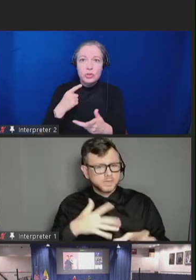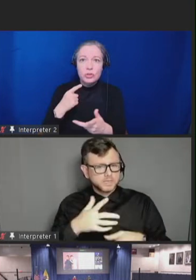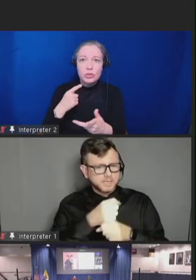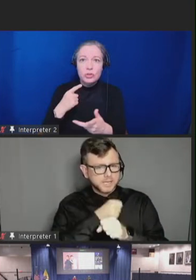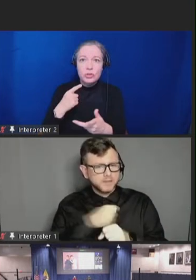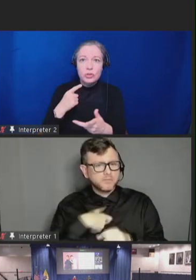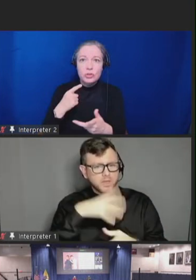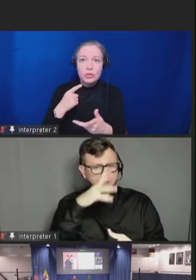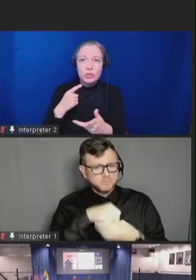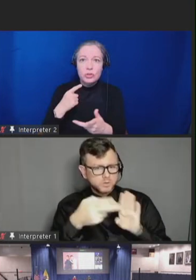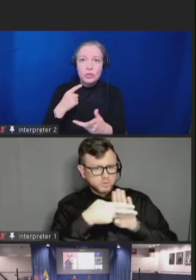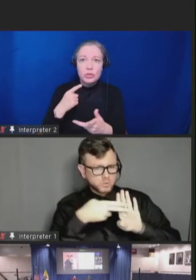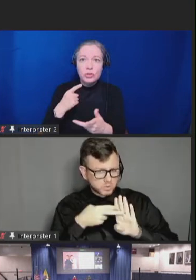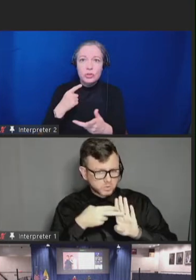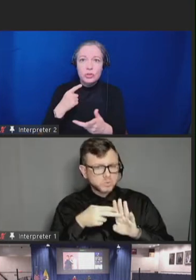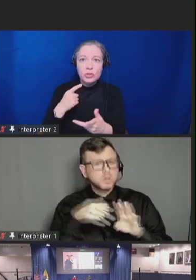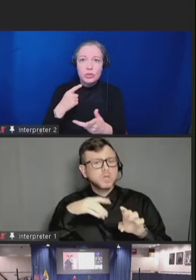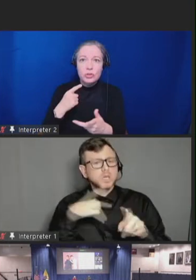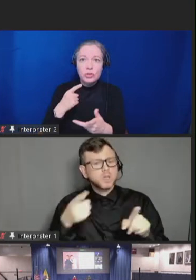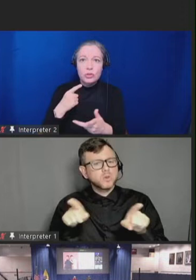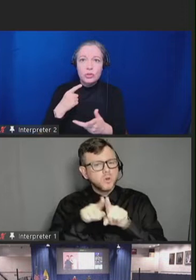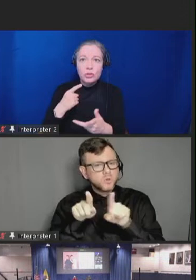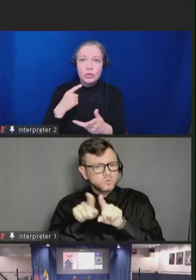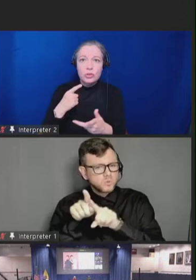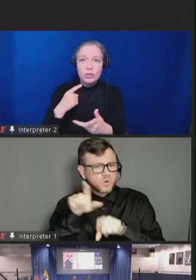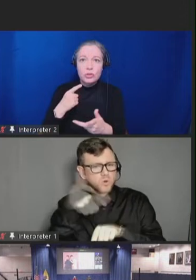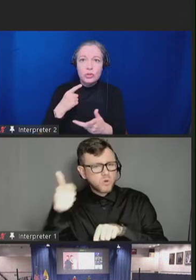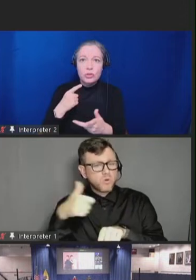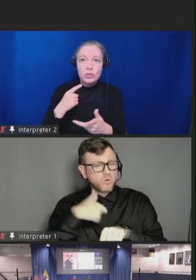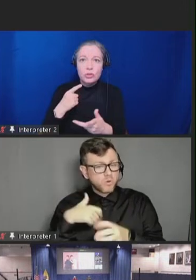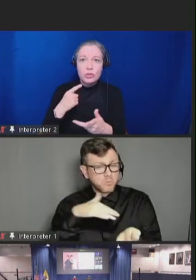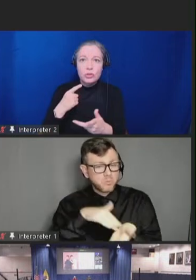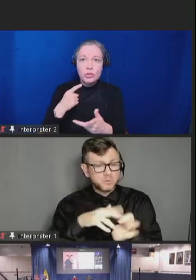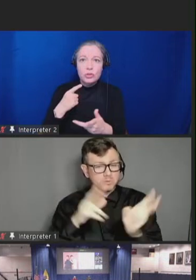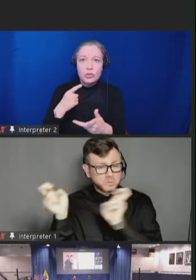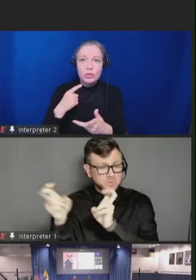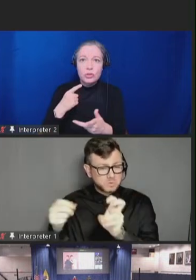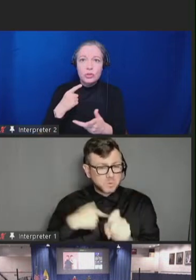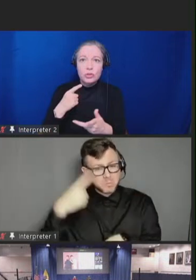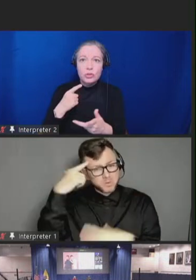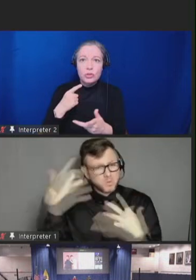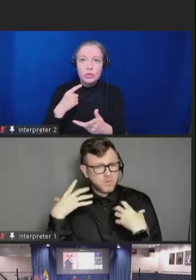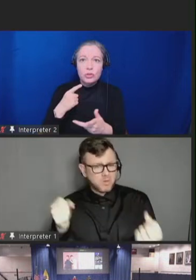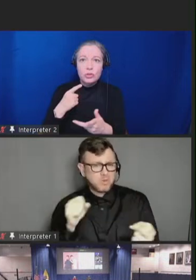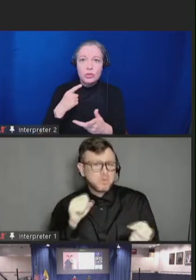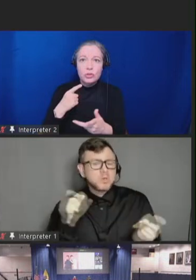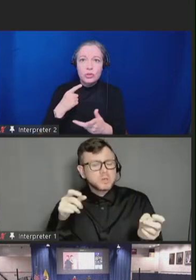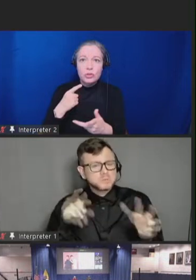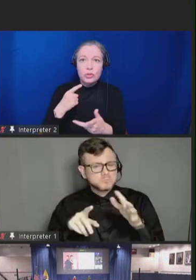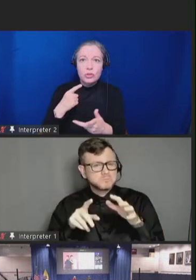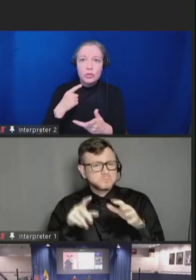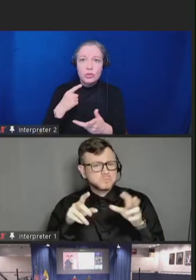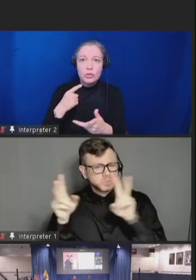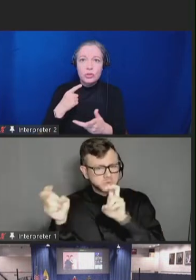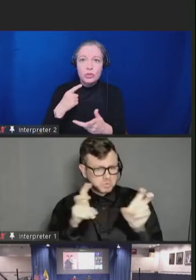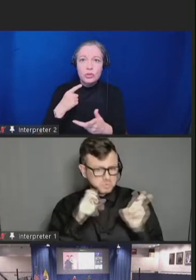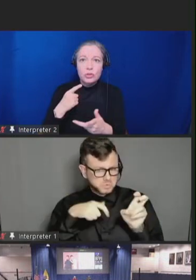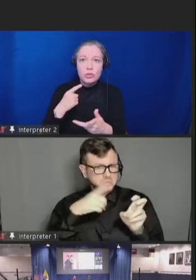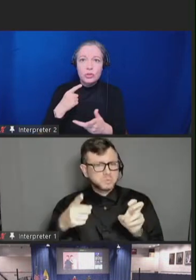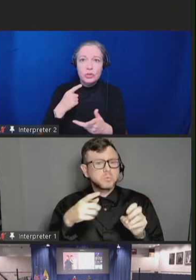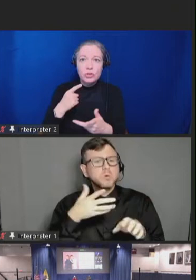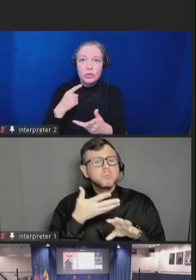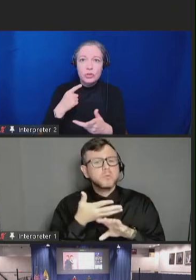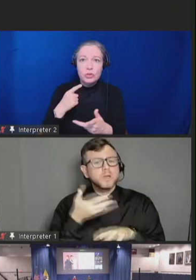conditions, and premature mortality rates, it's critical that we prioritize health equity in the autism and disability